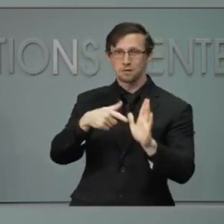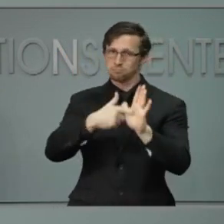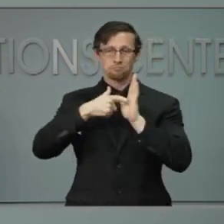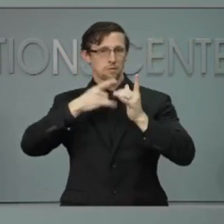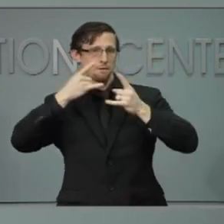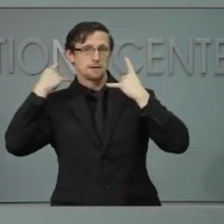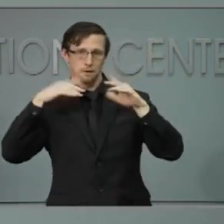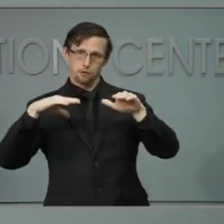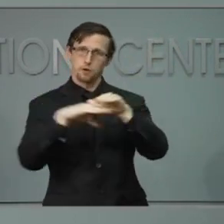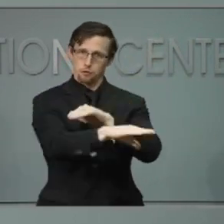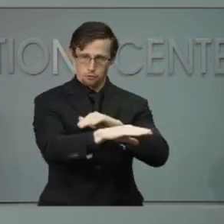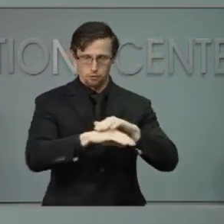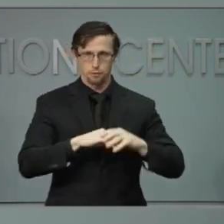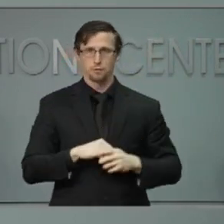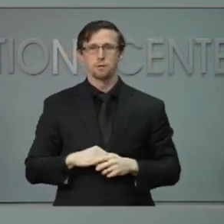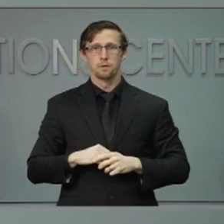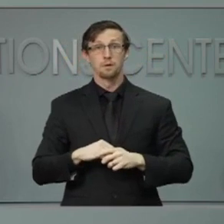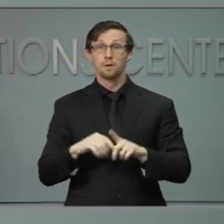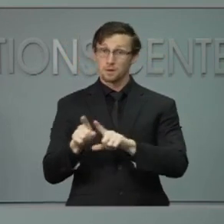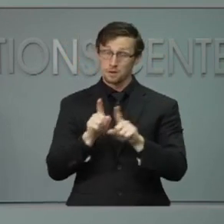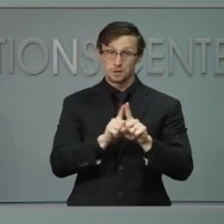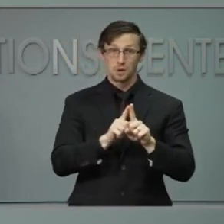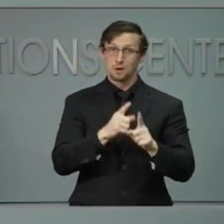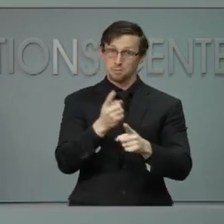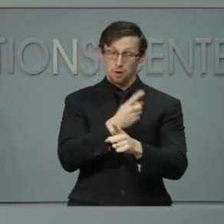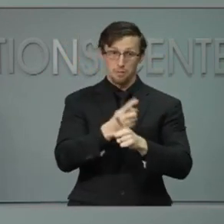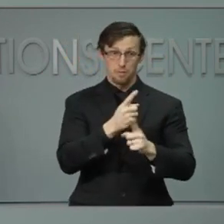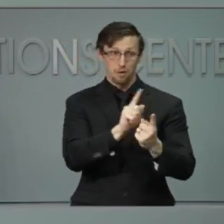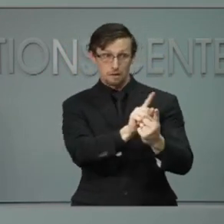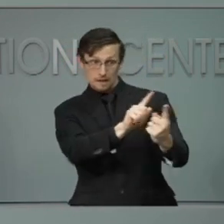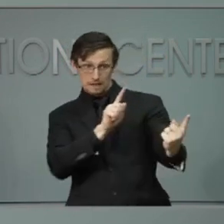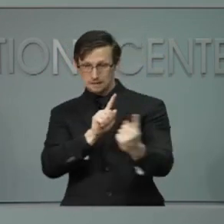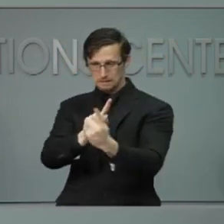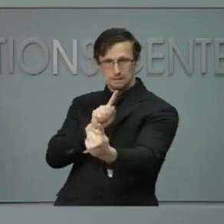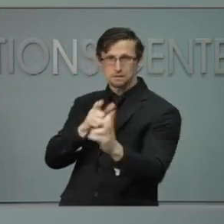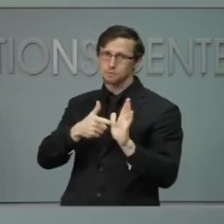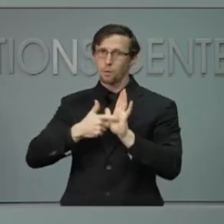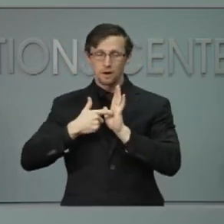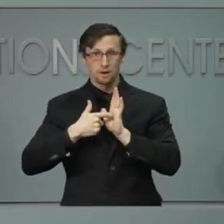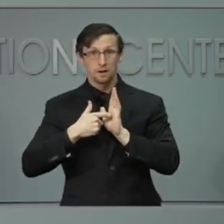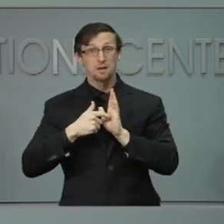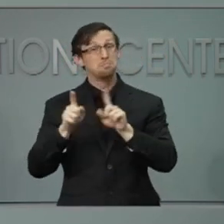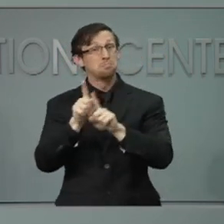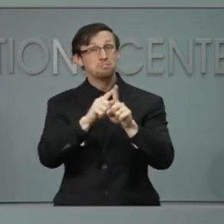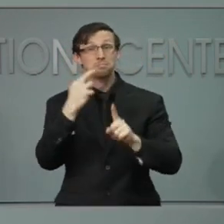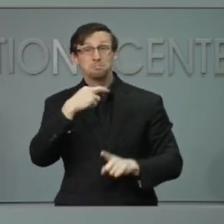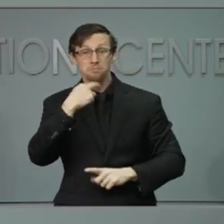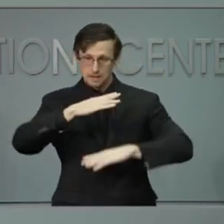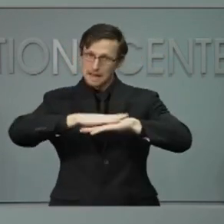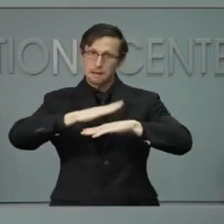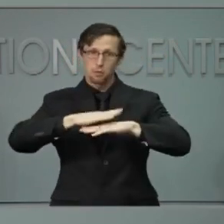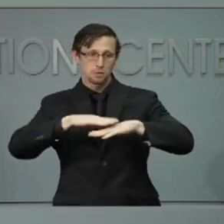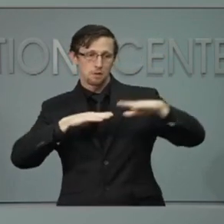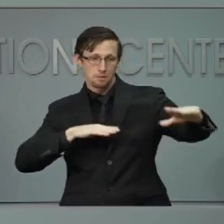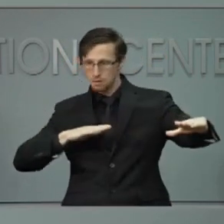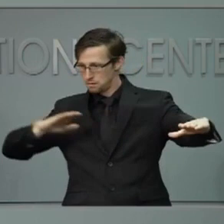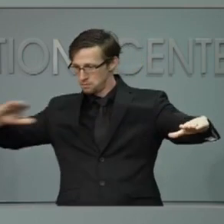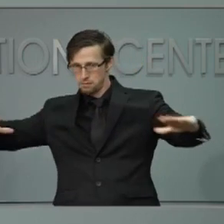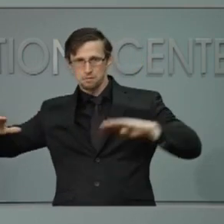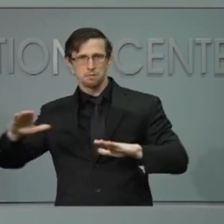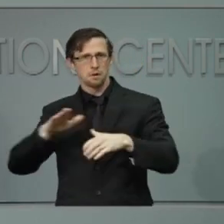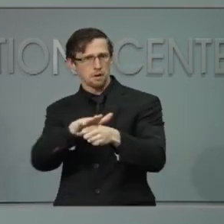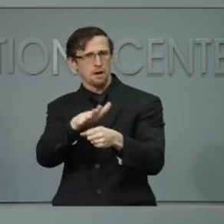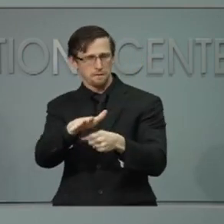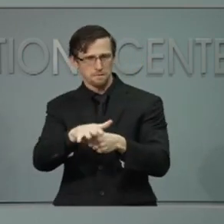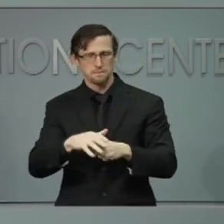spacing, as per the governor's order, must be maintained. For example, spacing of tables in a restaurant or standing six feet apart